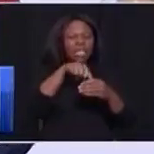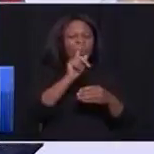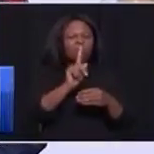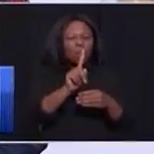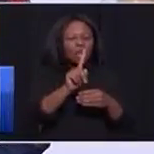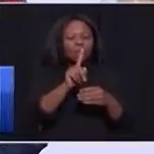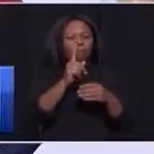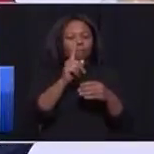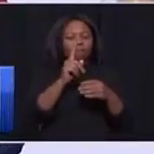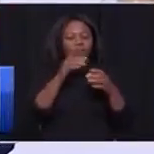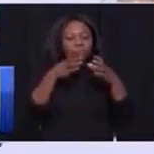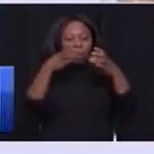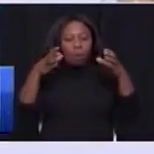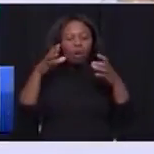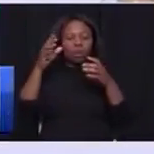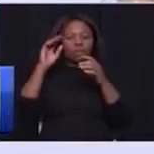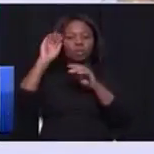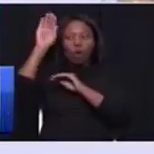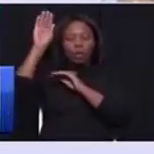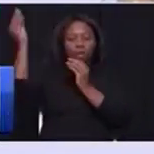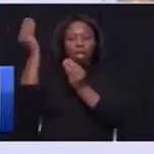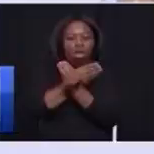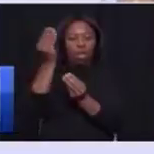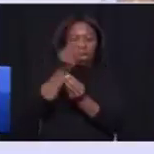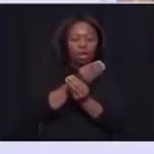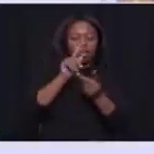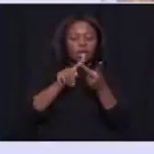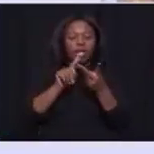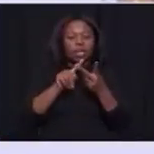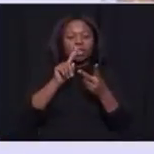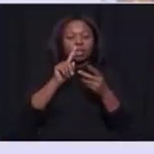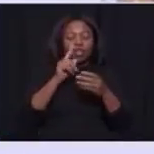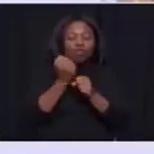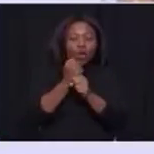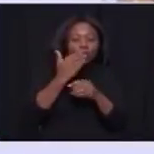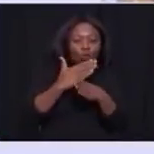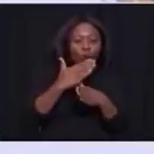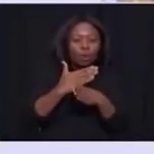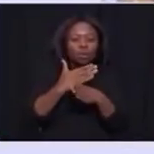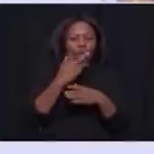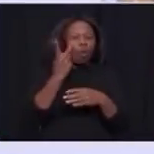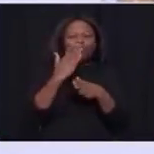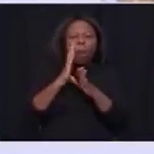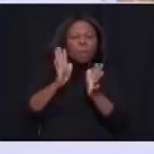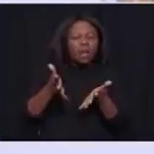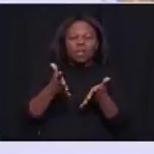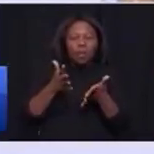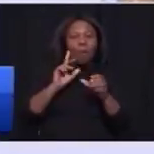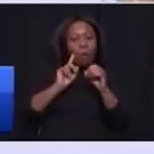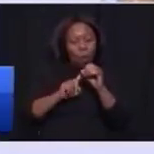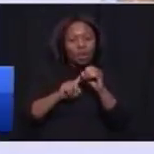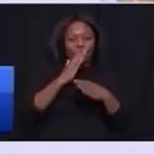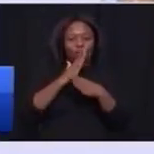increase exports, and create not just jobs but quality jobs in economies where they have